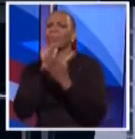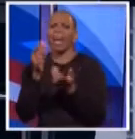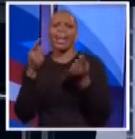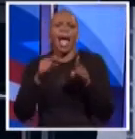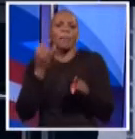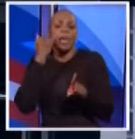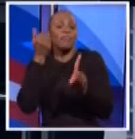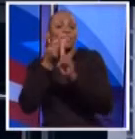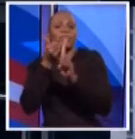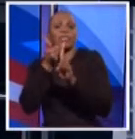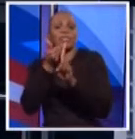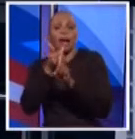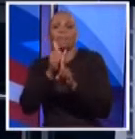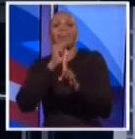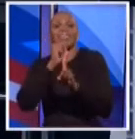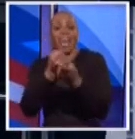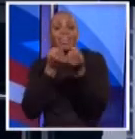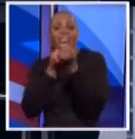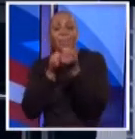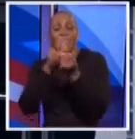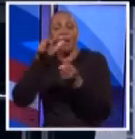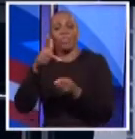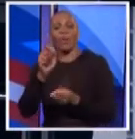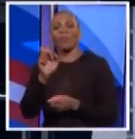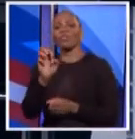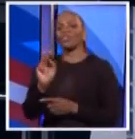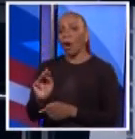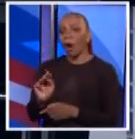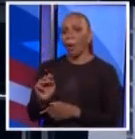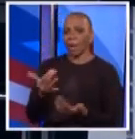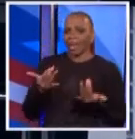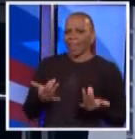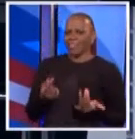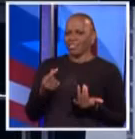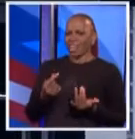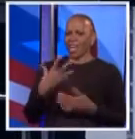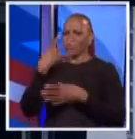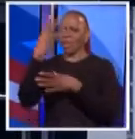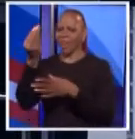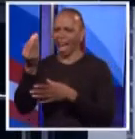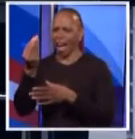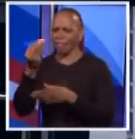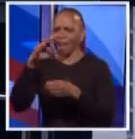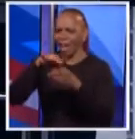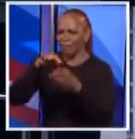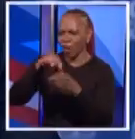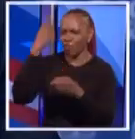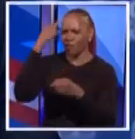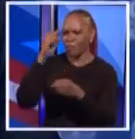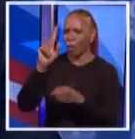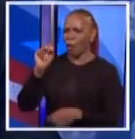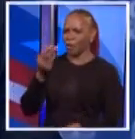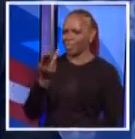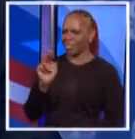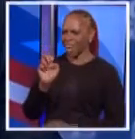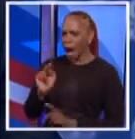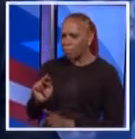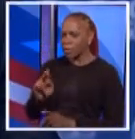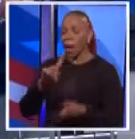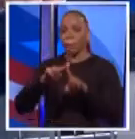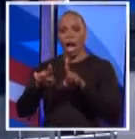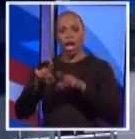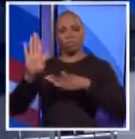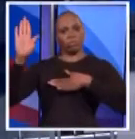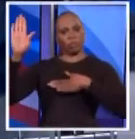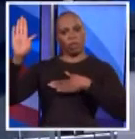third term. And you can try to claim that you went out and then voted for Billy Thompson and campaigned with him once or twice. But you testified before the city